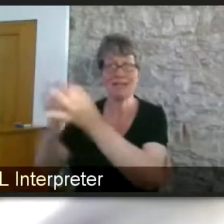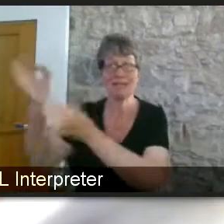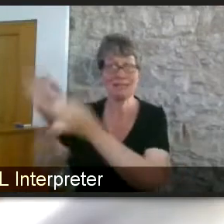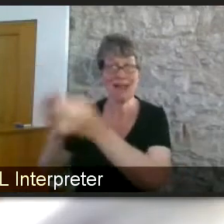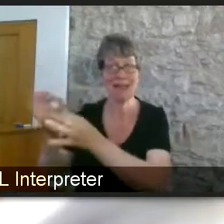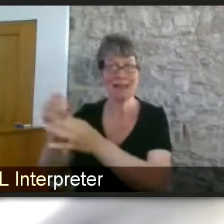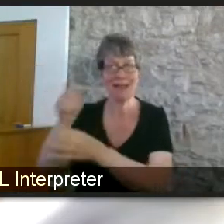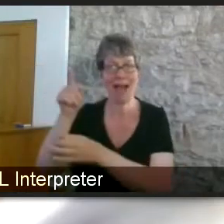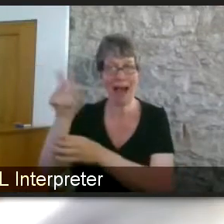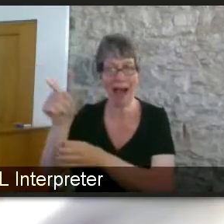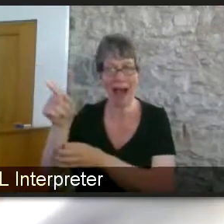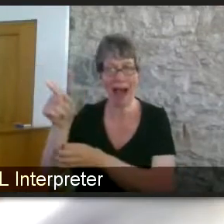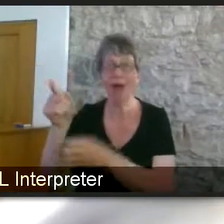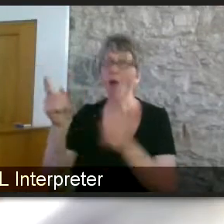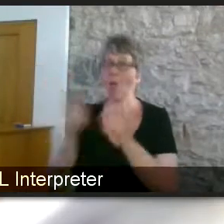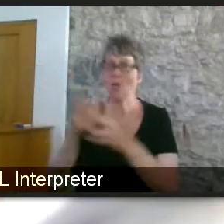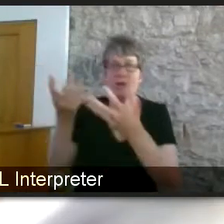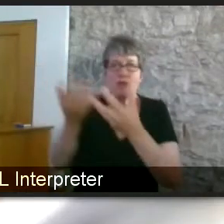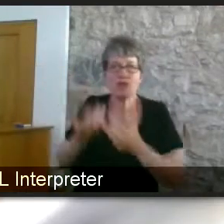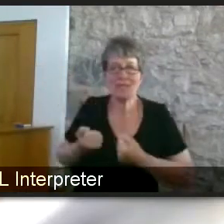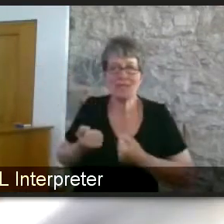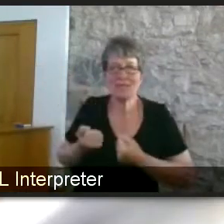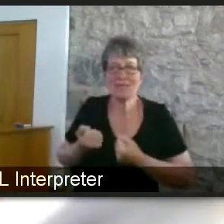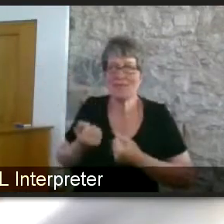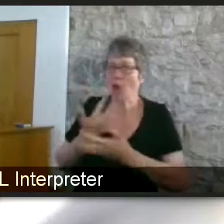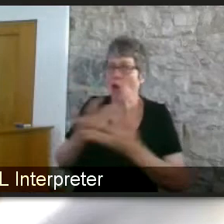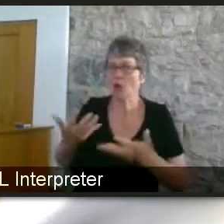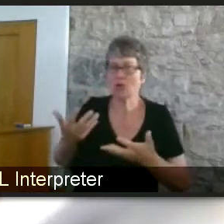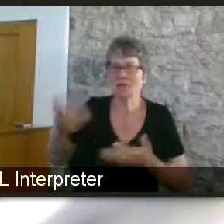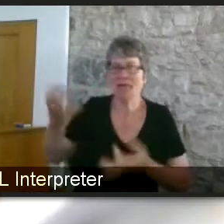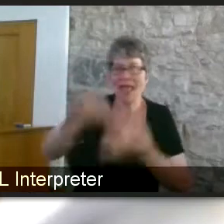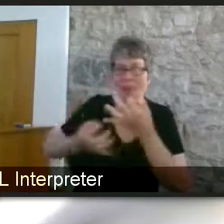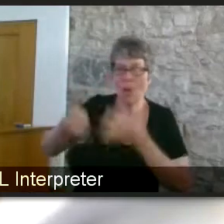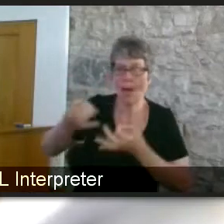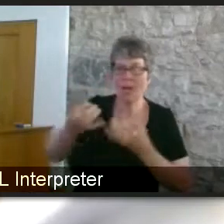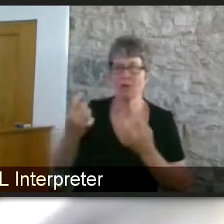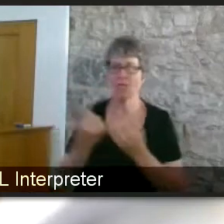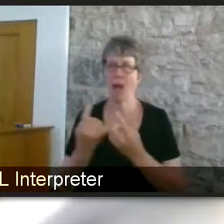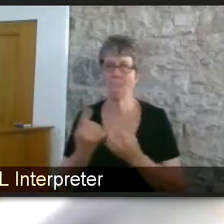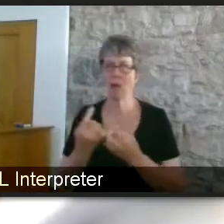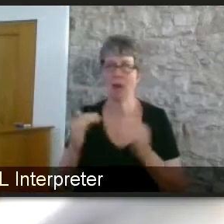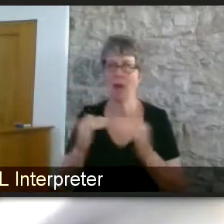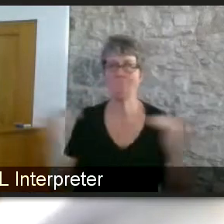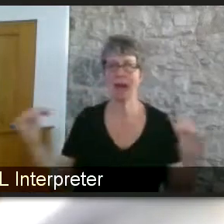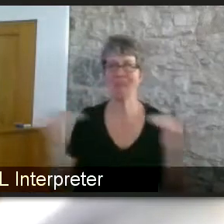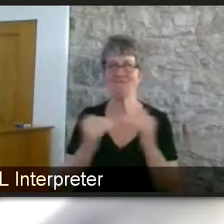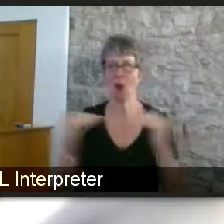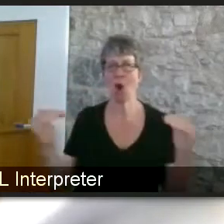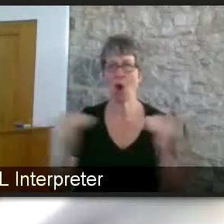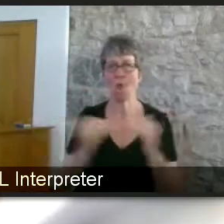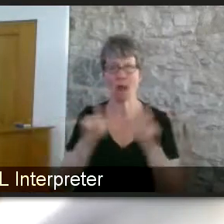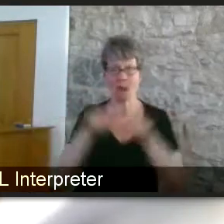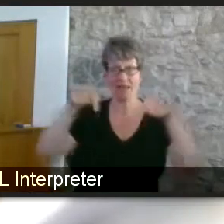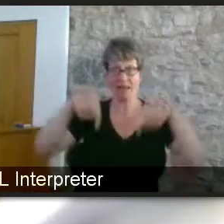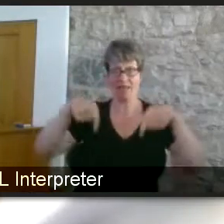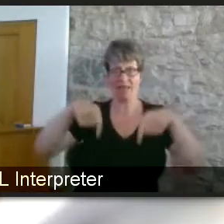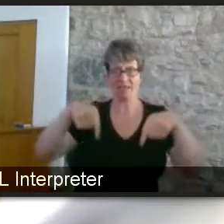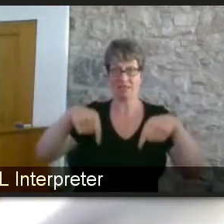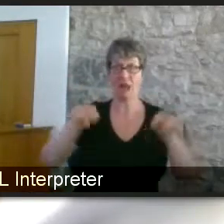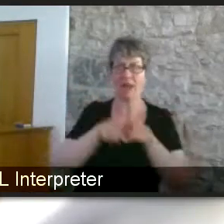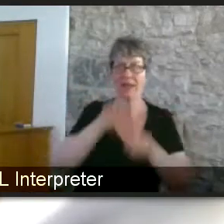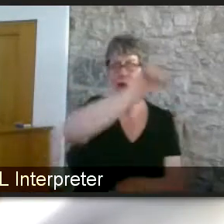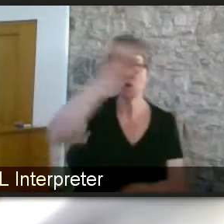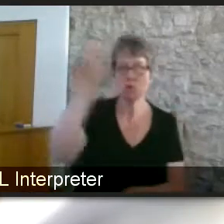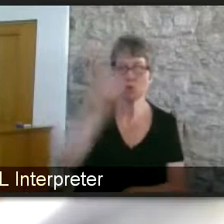platforms like this one like zoom like teams how can we make the most accessible how can we make sure that everybody is included um